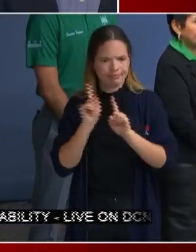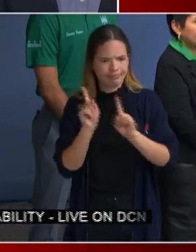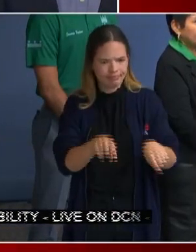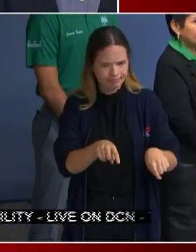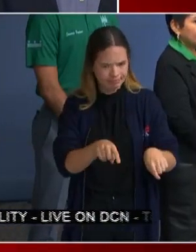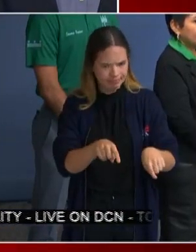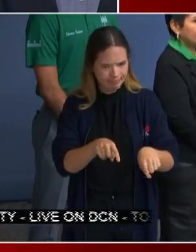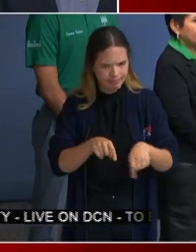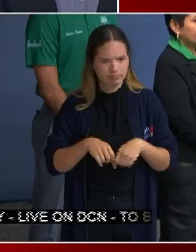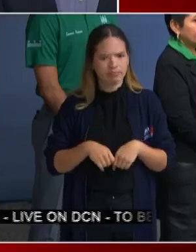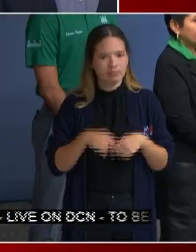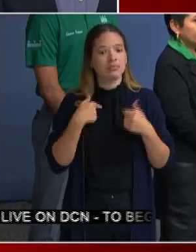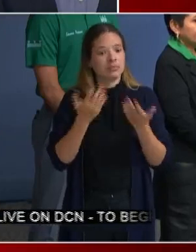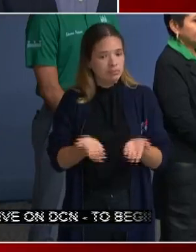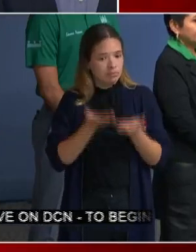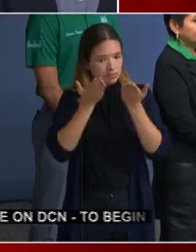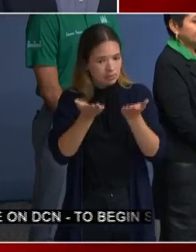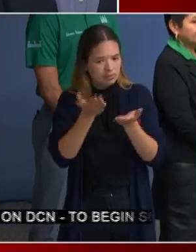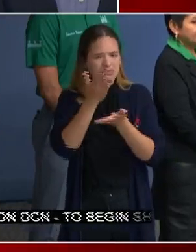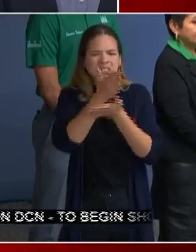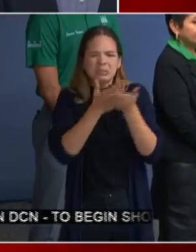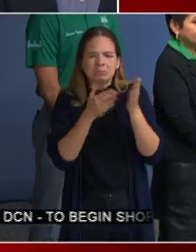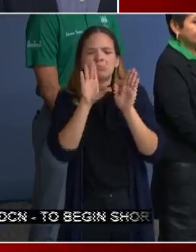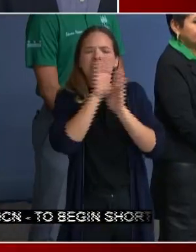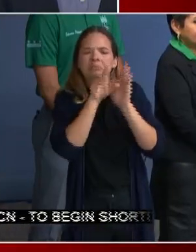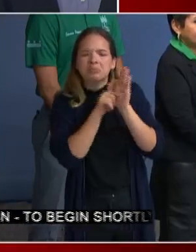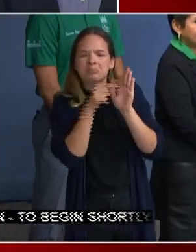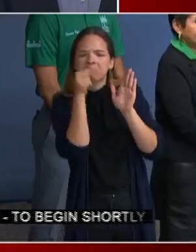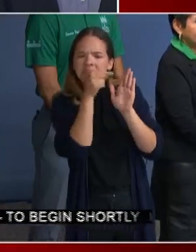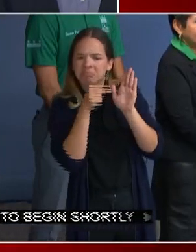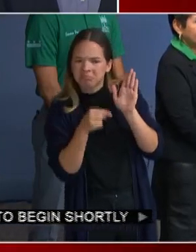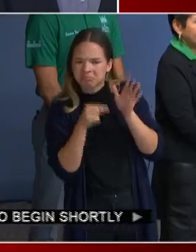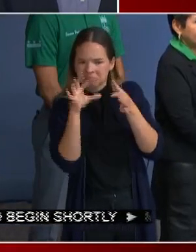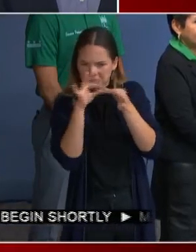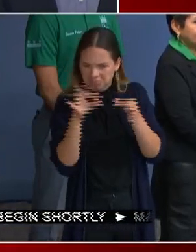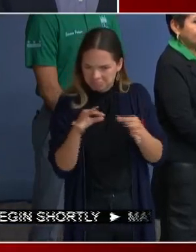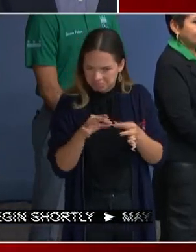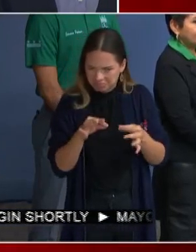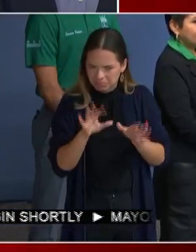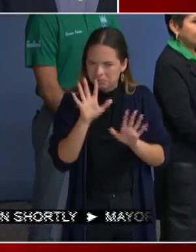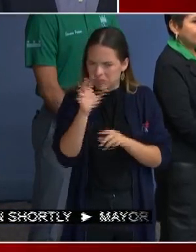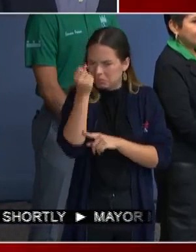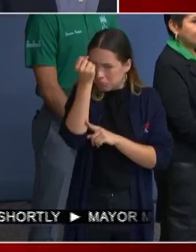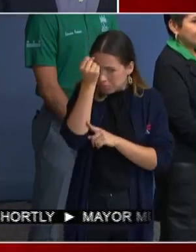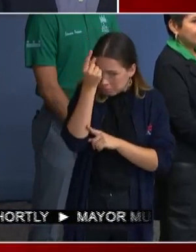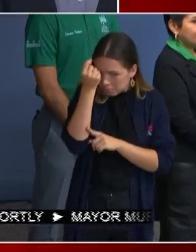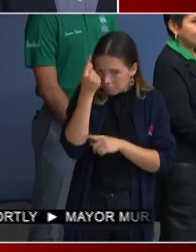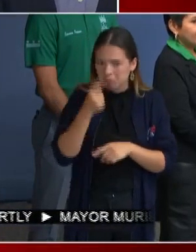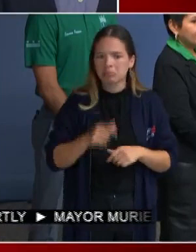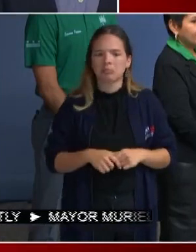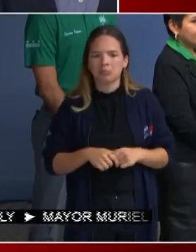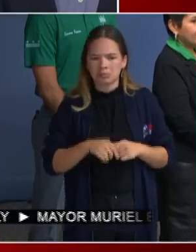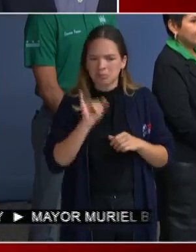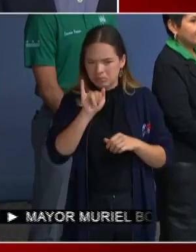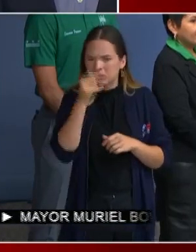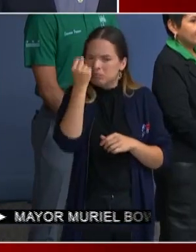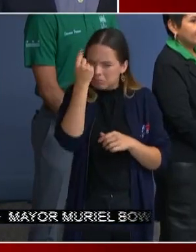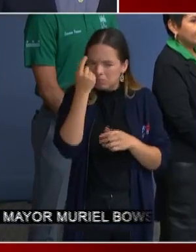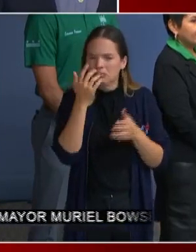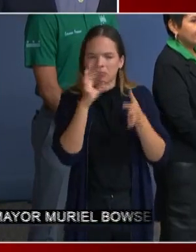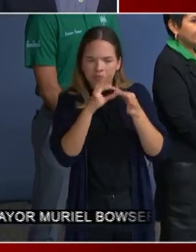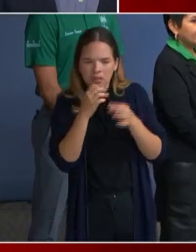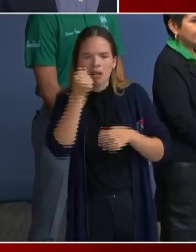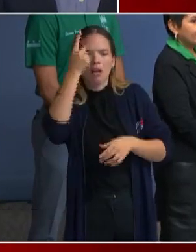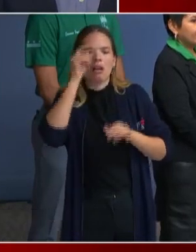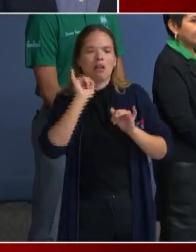some background information so we understand the context of where we are today and how we